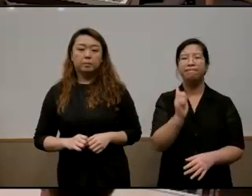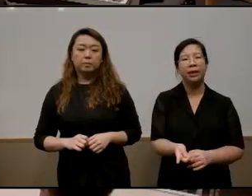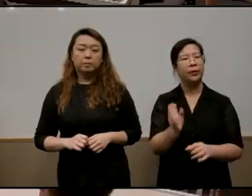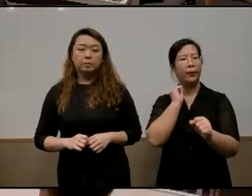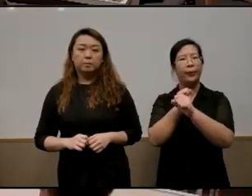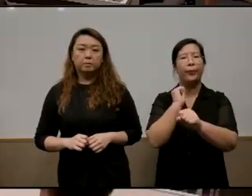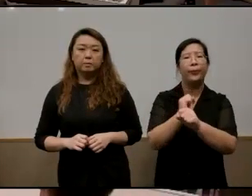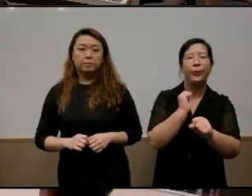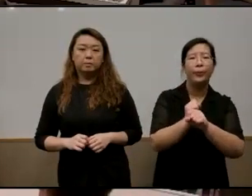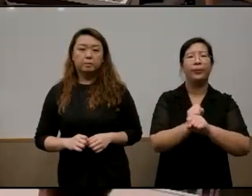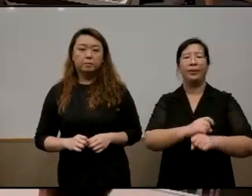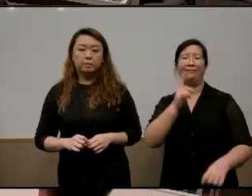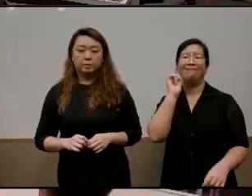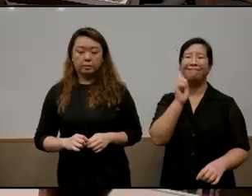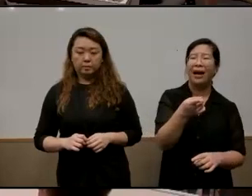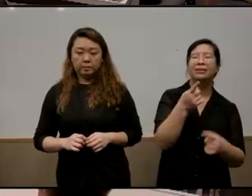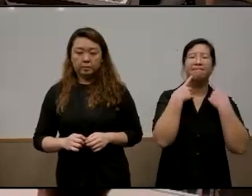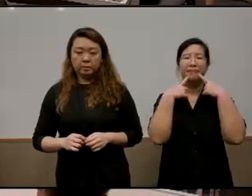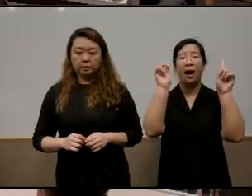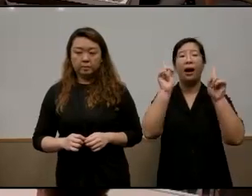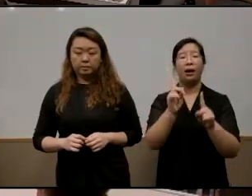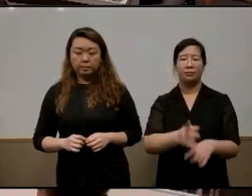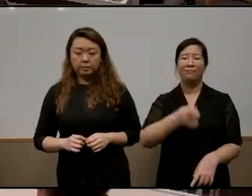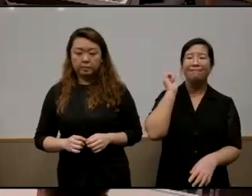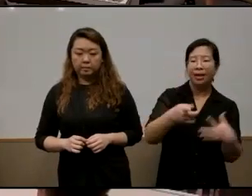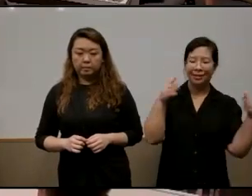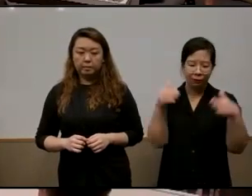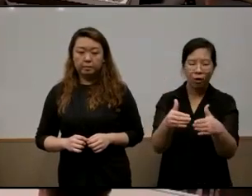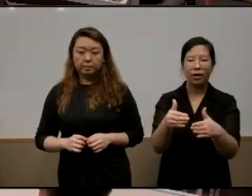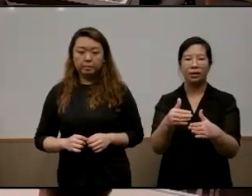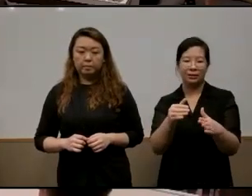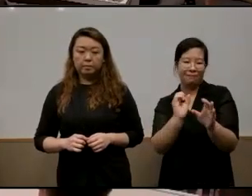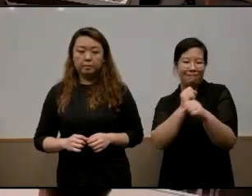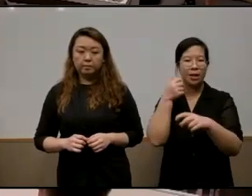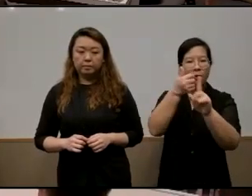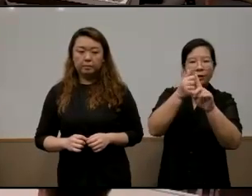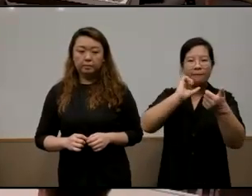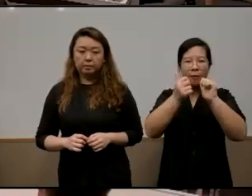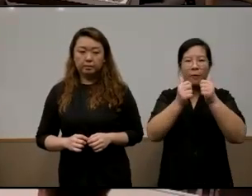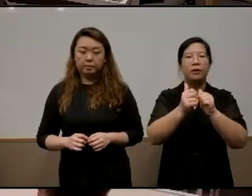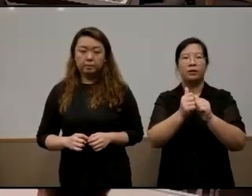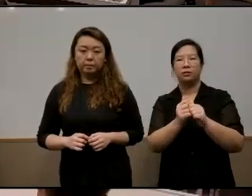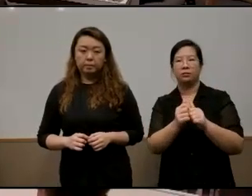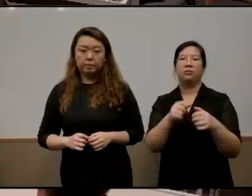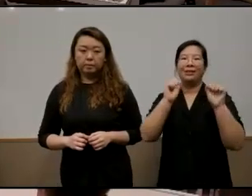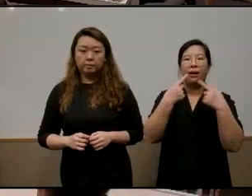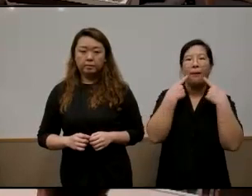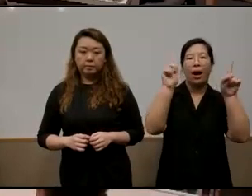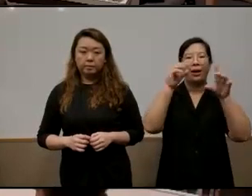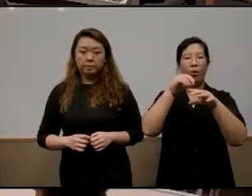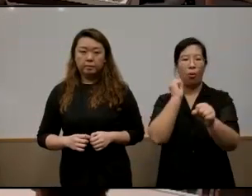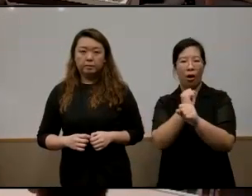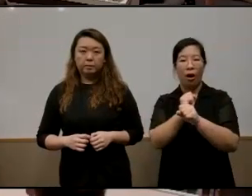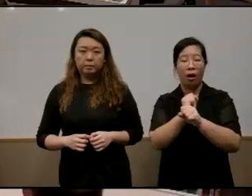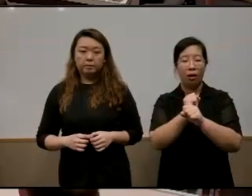enterprisation of self-making you know you need to make yourself more competitive and we see this how how this cascade